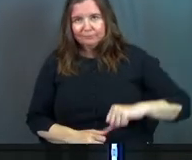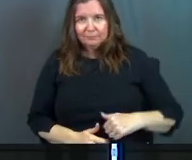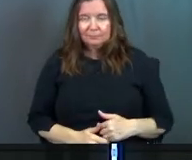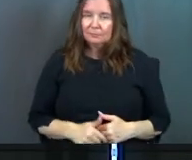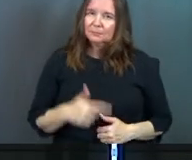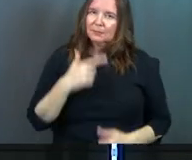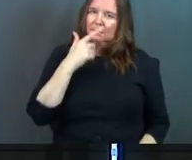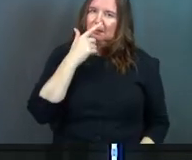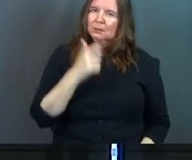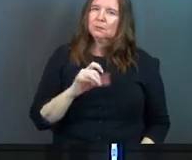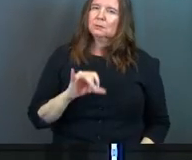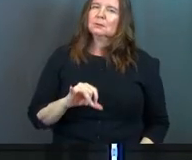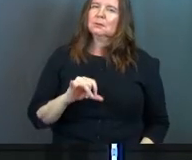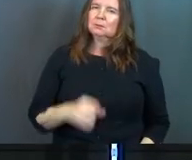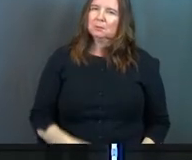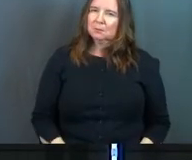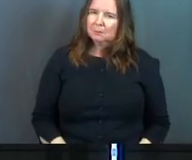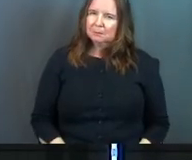Interesting.